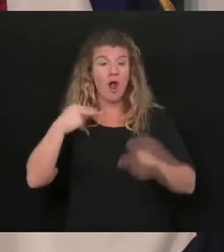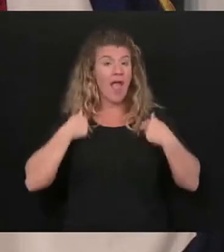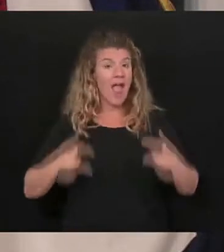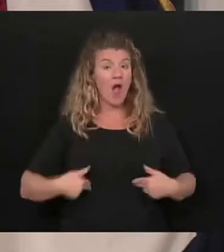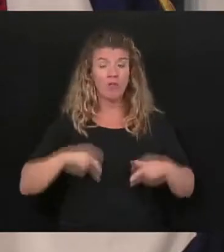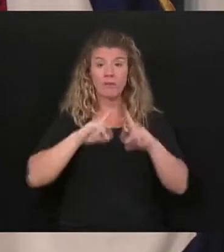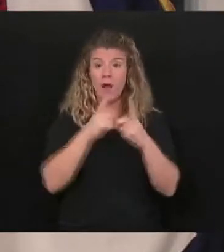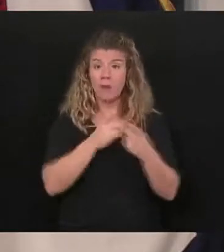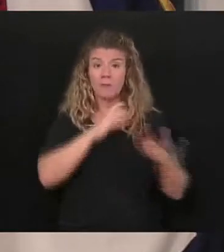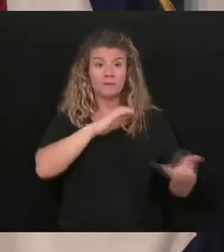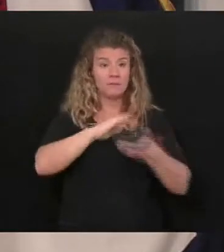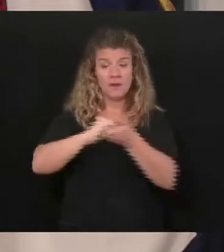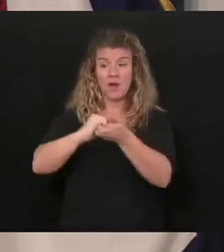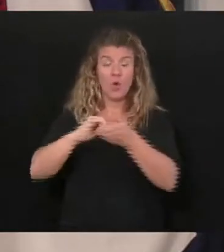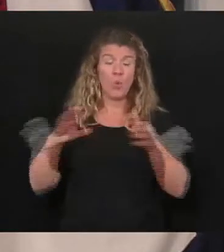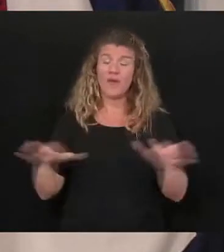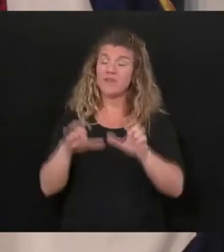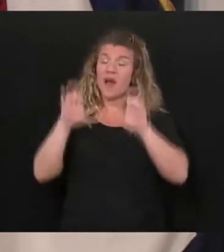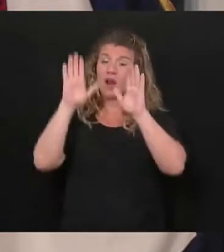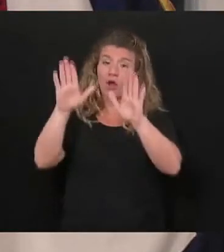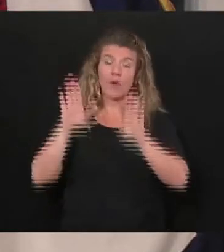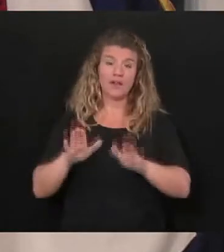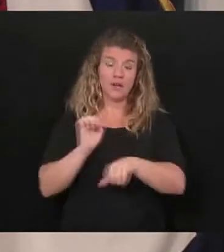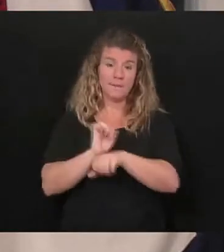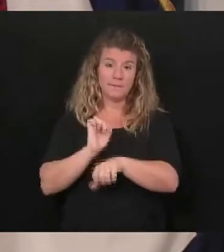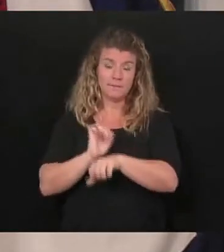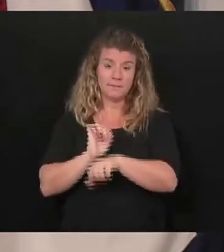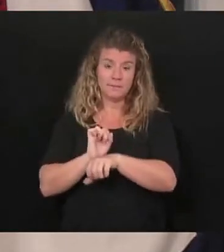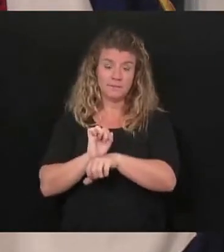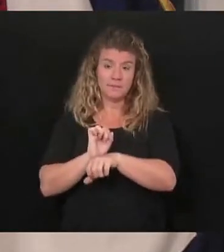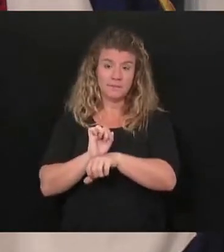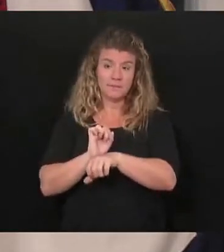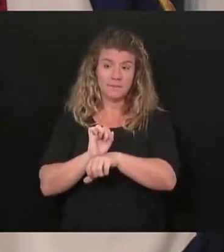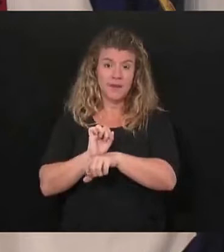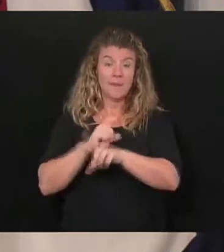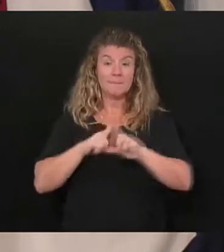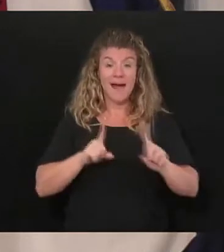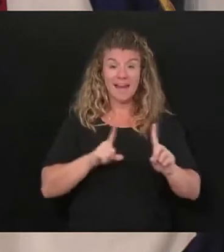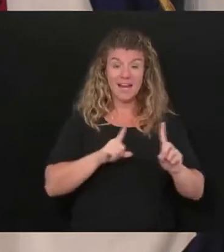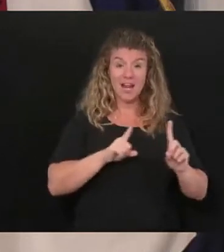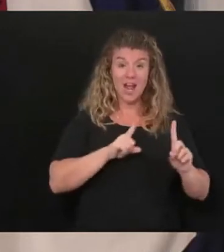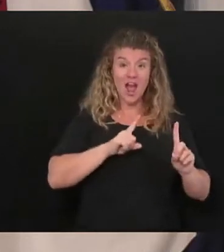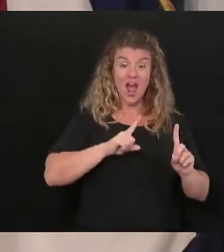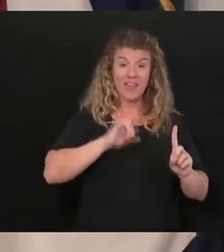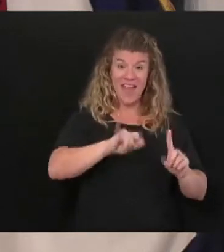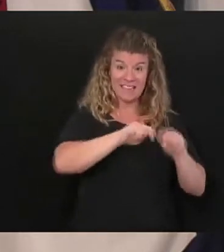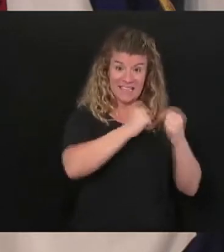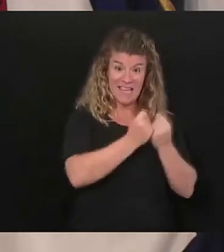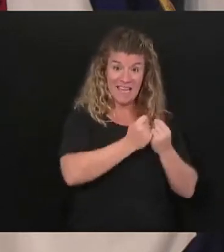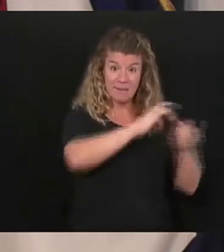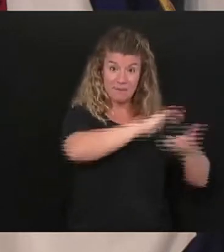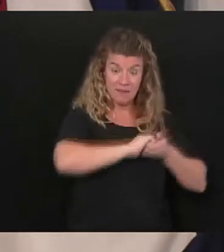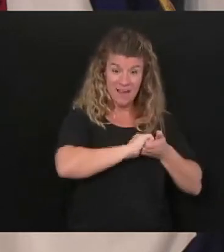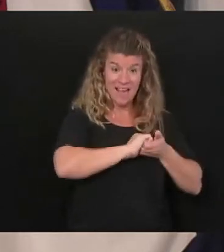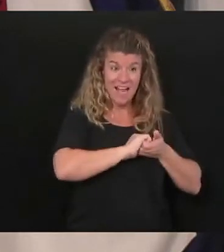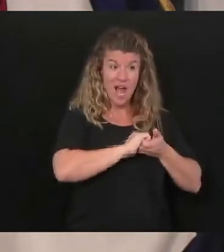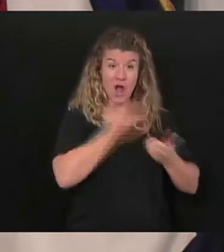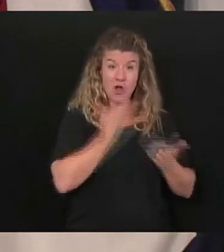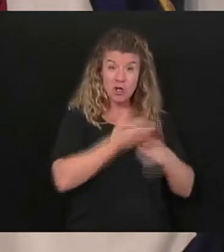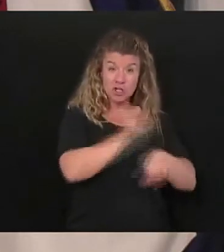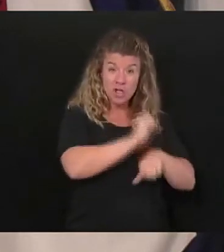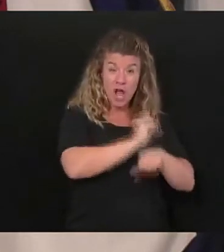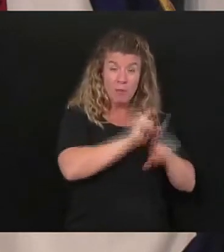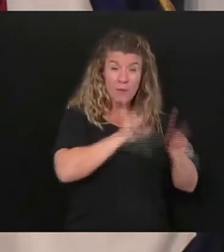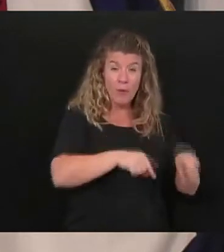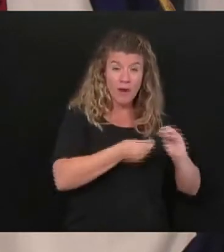everything else. We have done a lousy job in reporting our numbers. I want to remind you